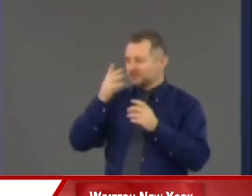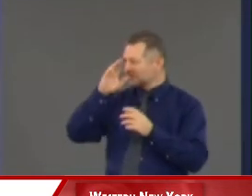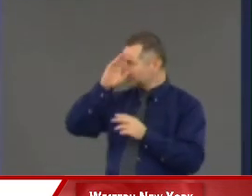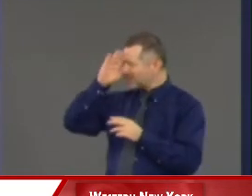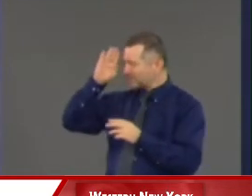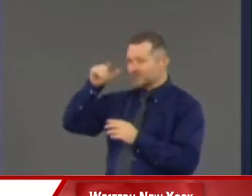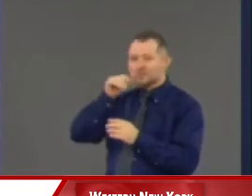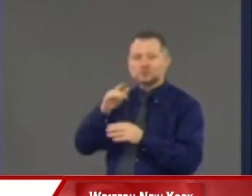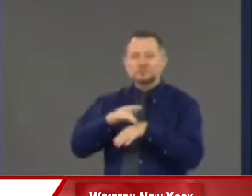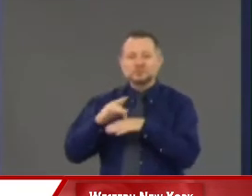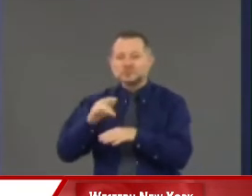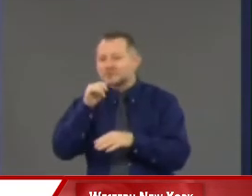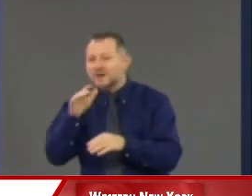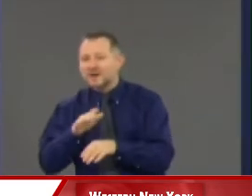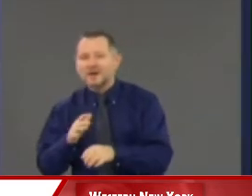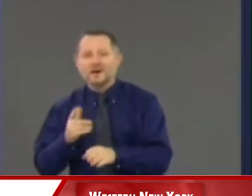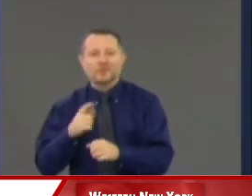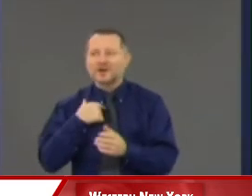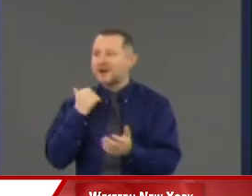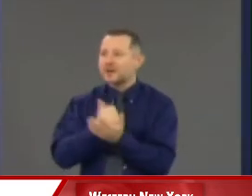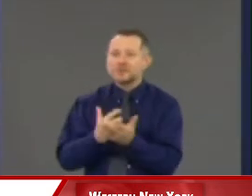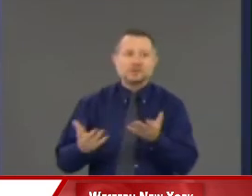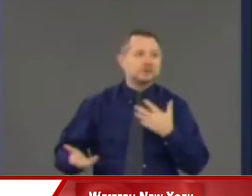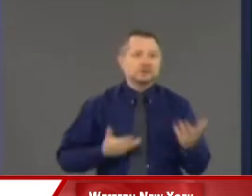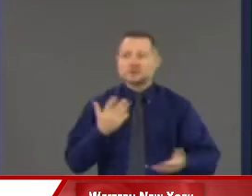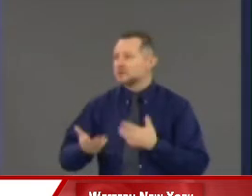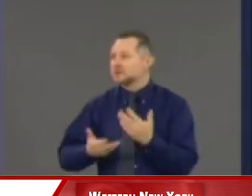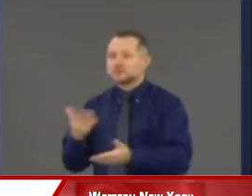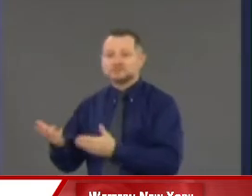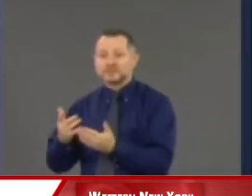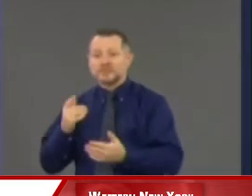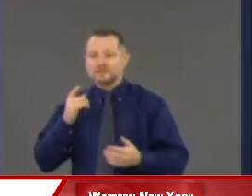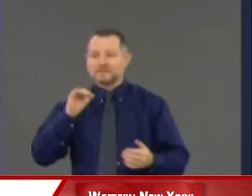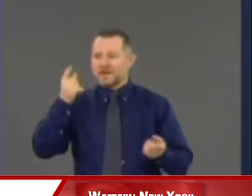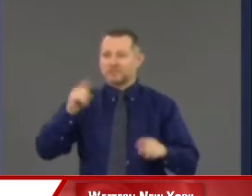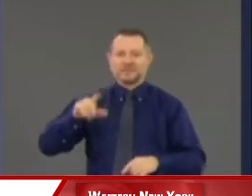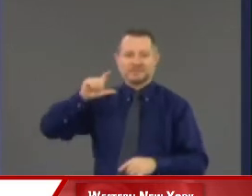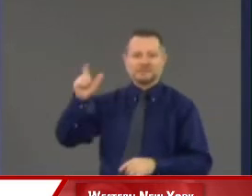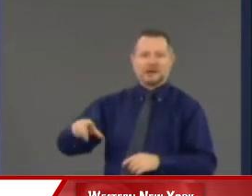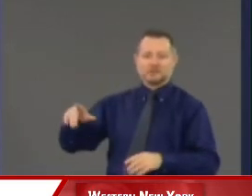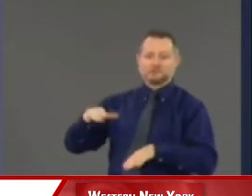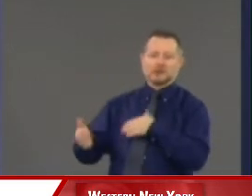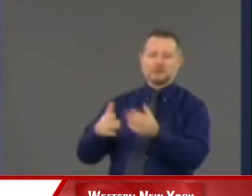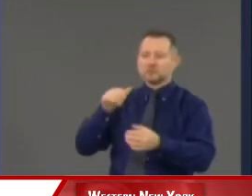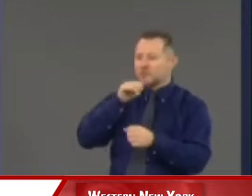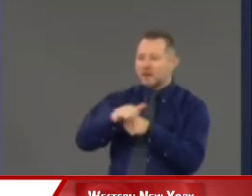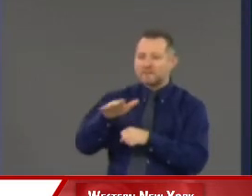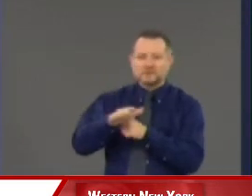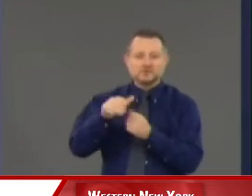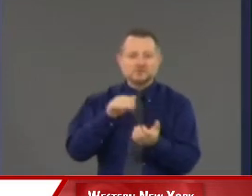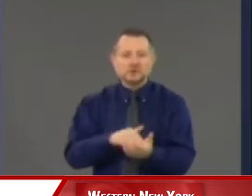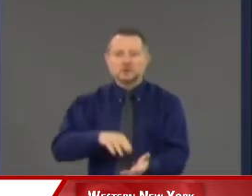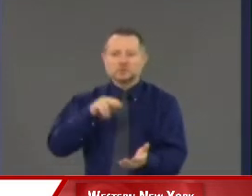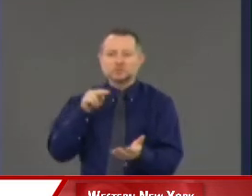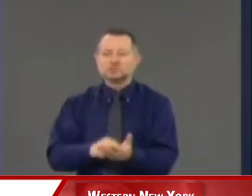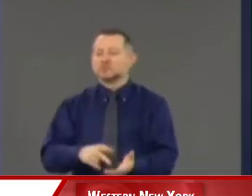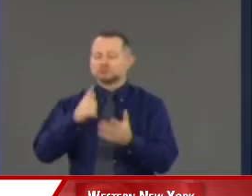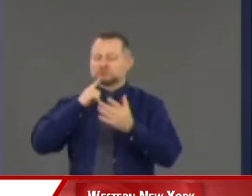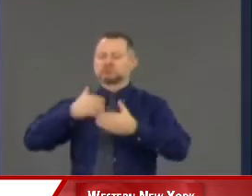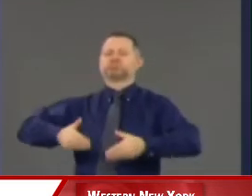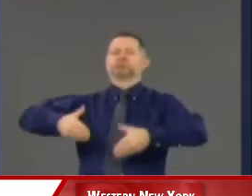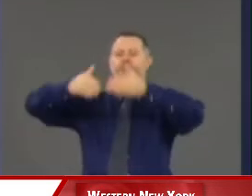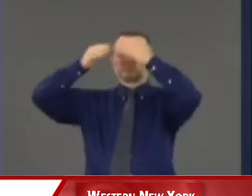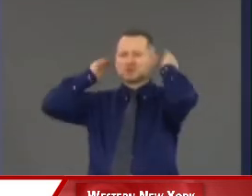was the Italy situation. You die on a gurney in a hallway because the doctors and the nurses are too busy.